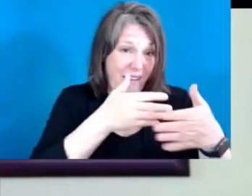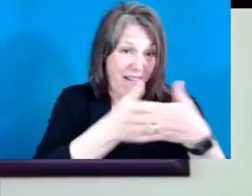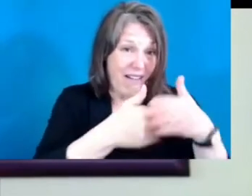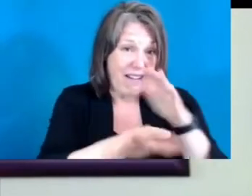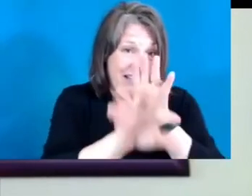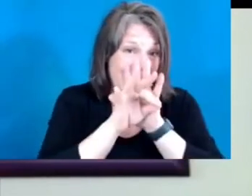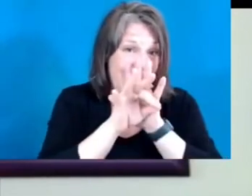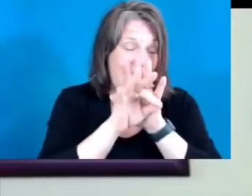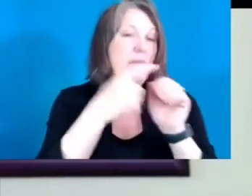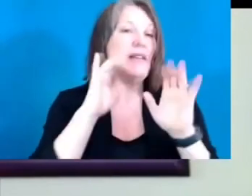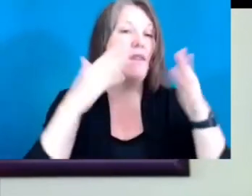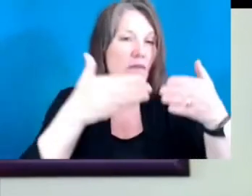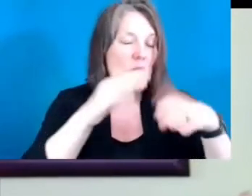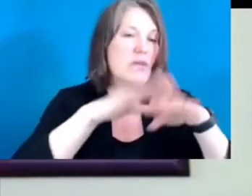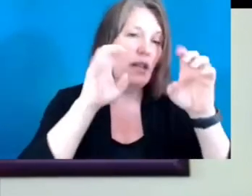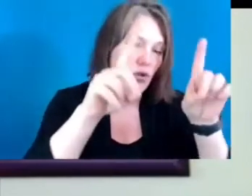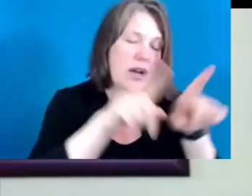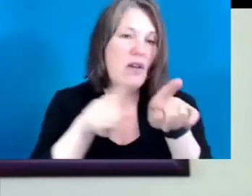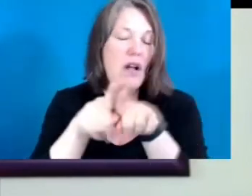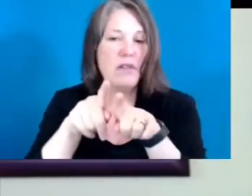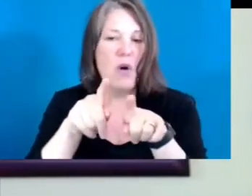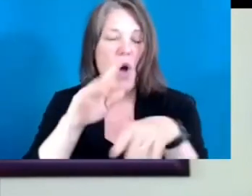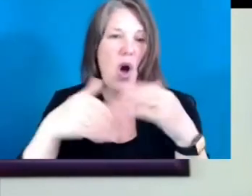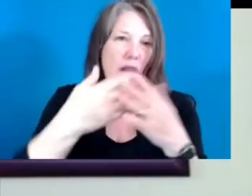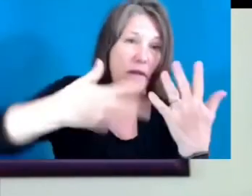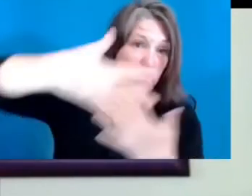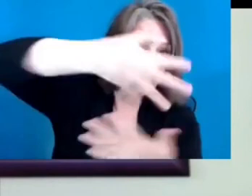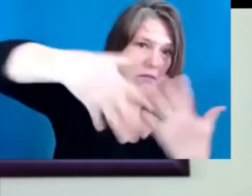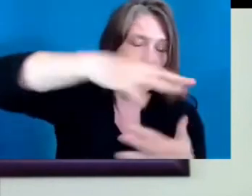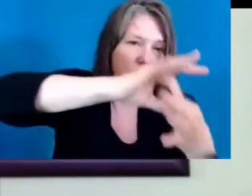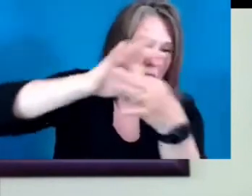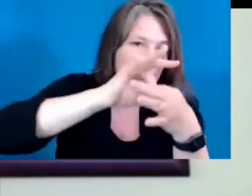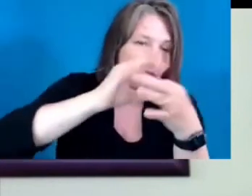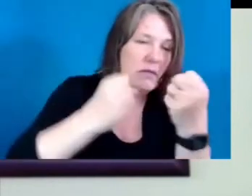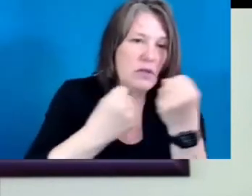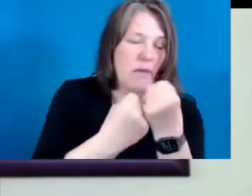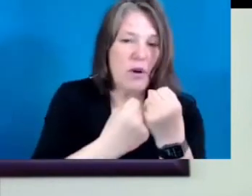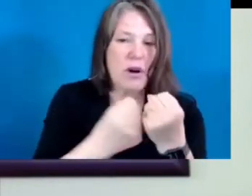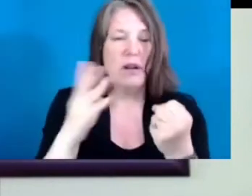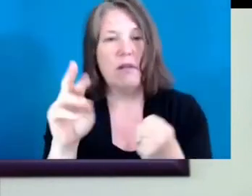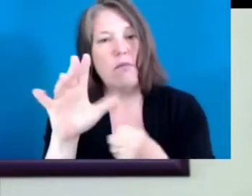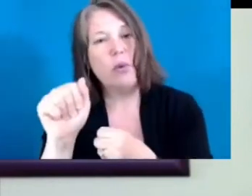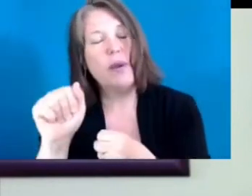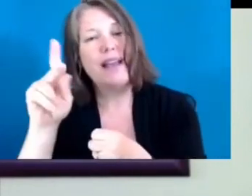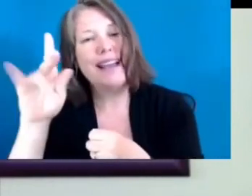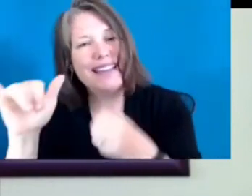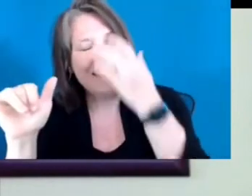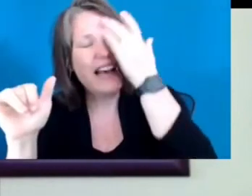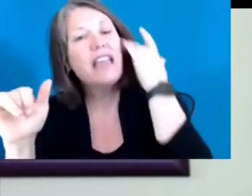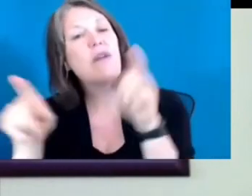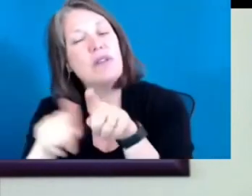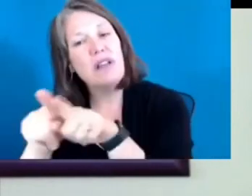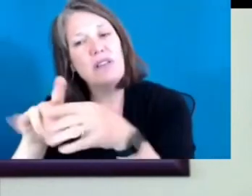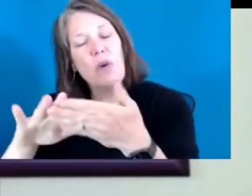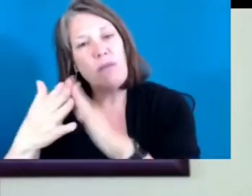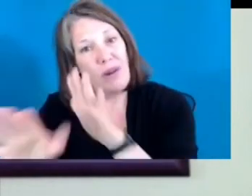focus on education and all of the wraparound supports. And Berea, Kentucky was also a